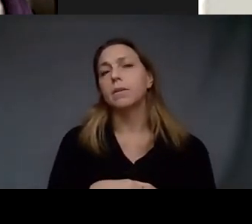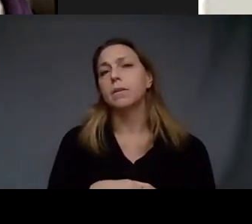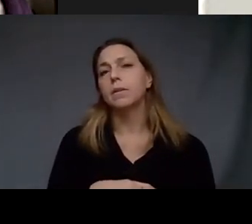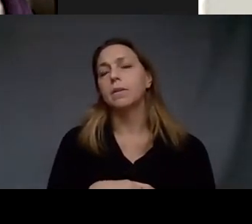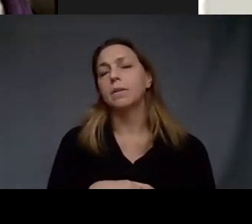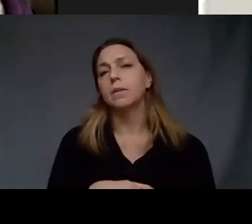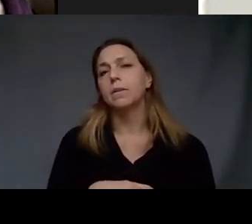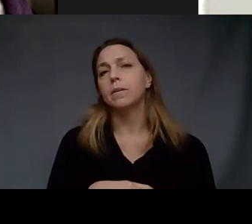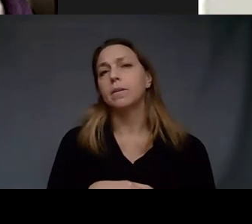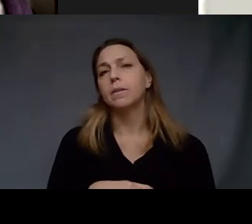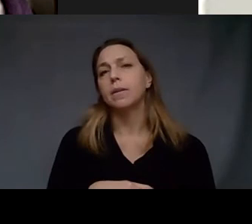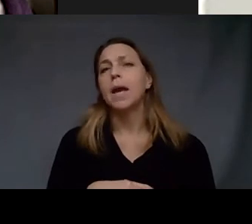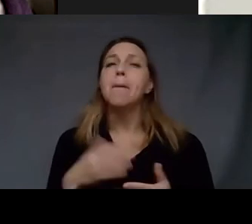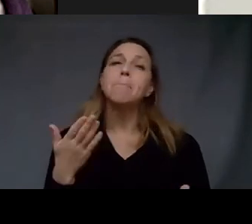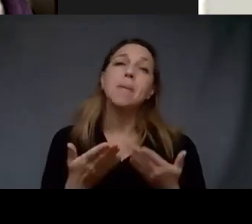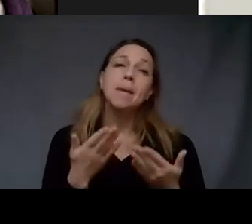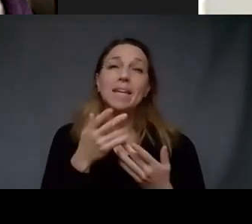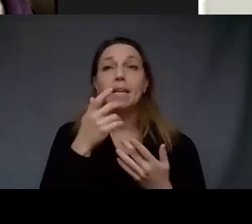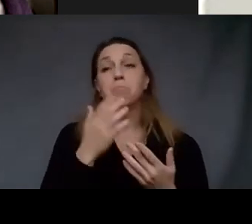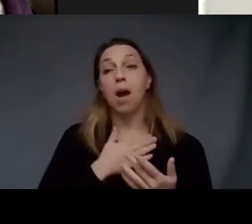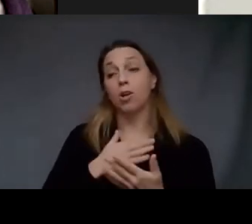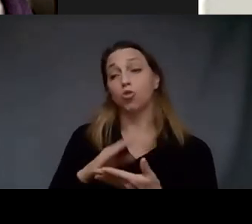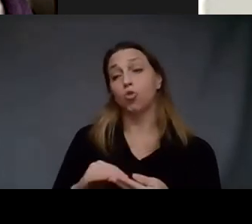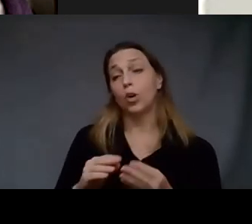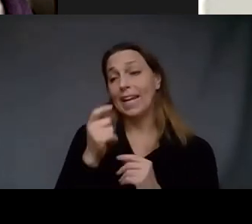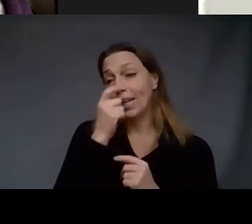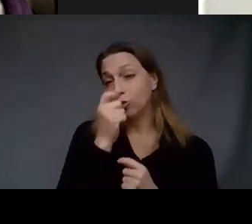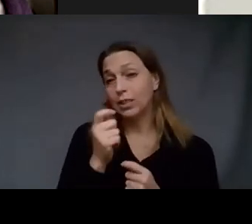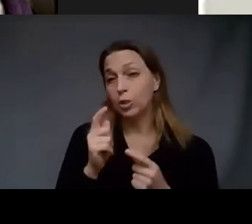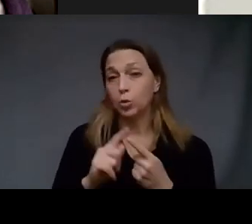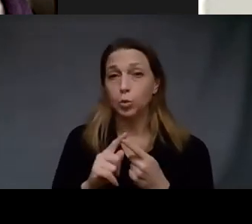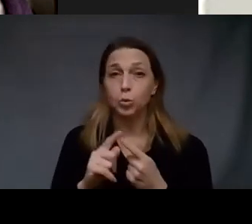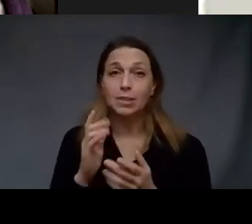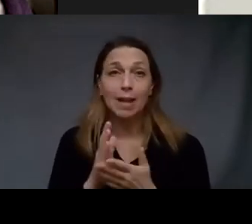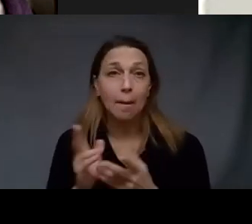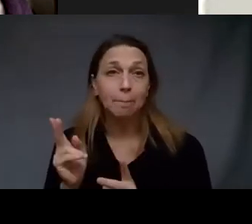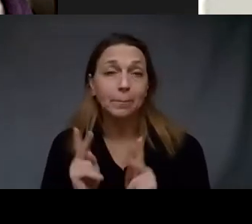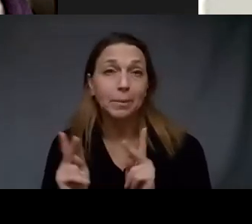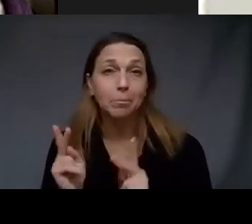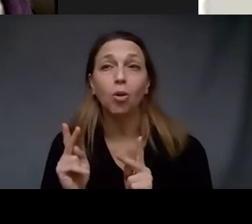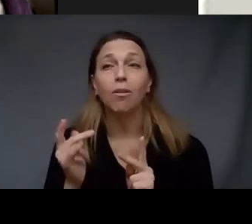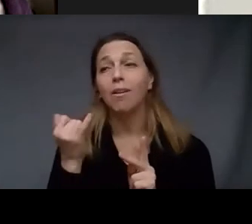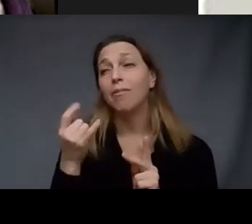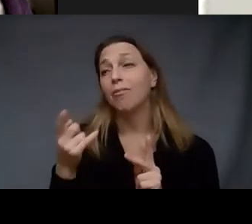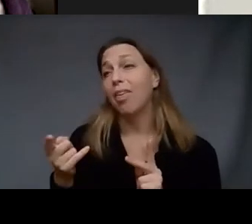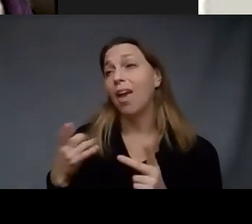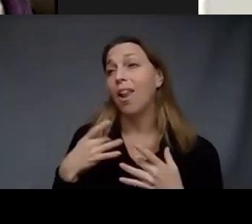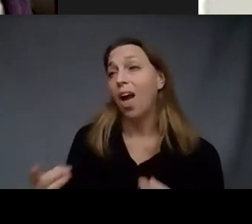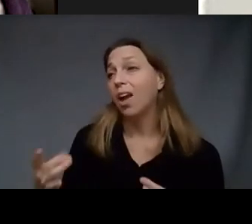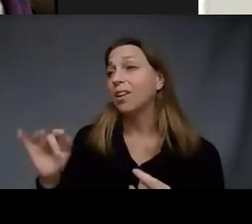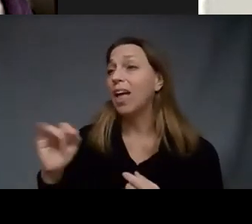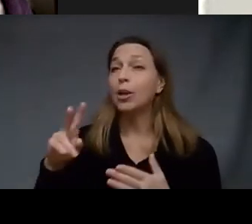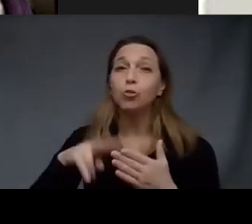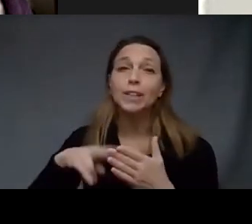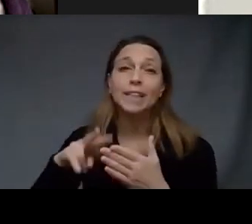might be interesting to some people who find biographies are interesting and they want to dwell